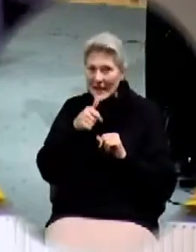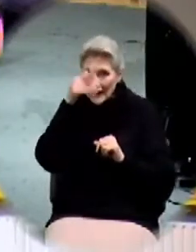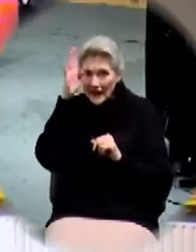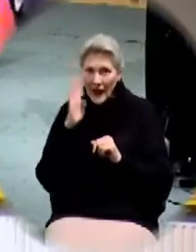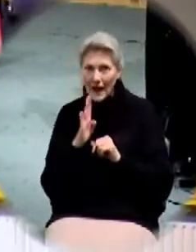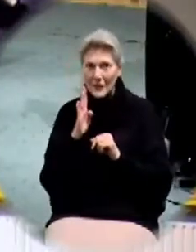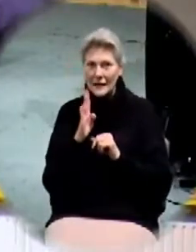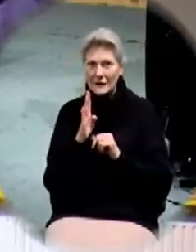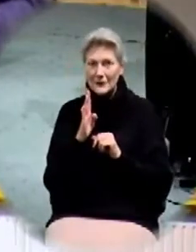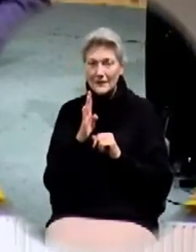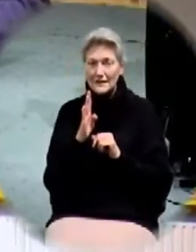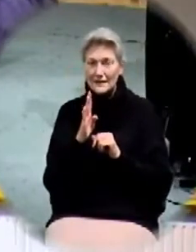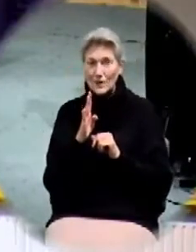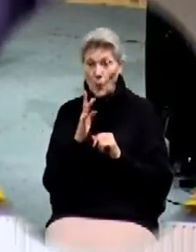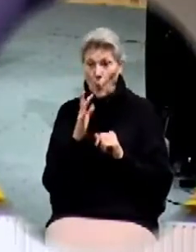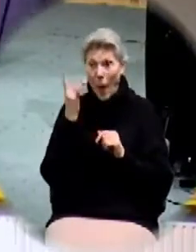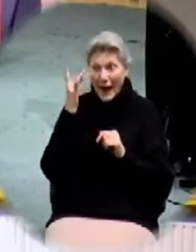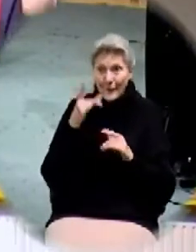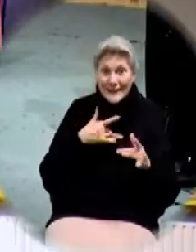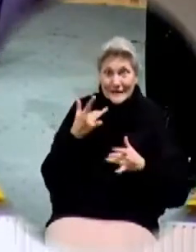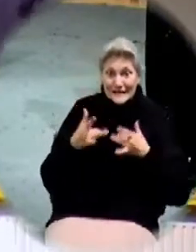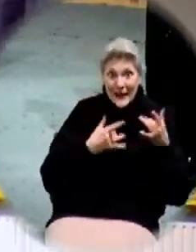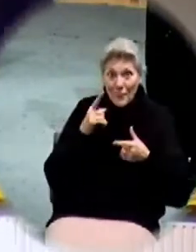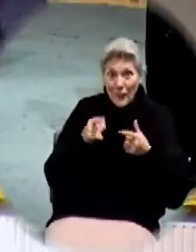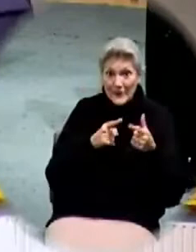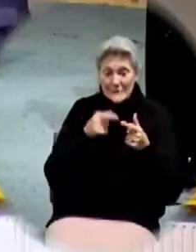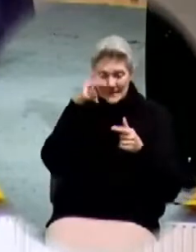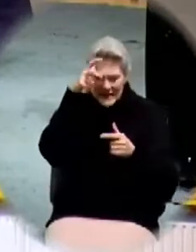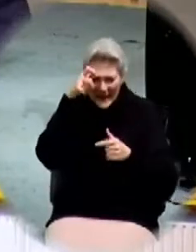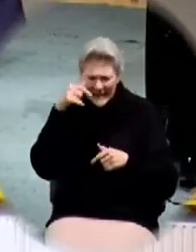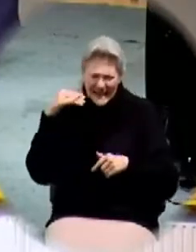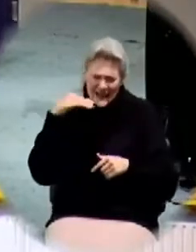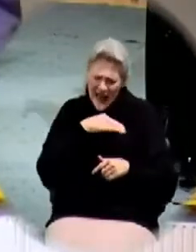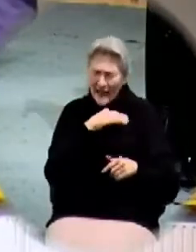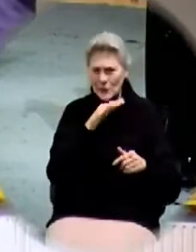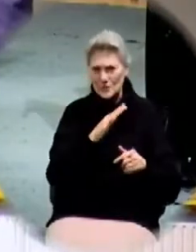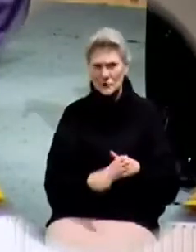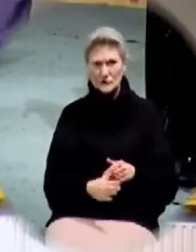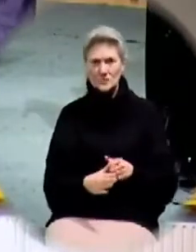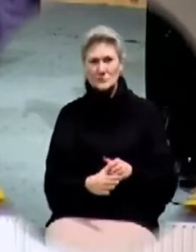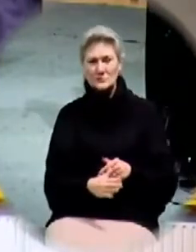why am I getting excited about this because Satan is a liar